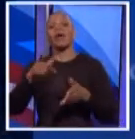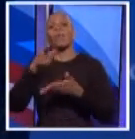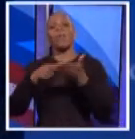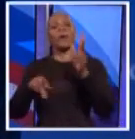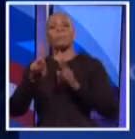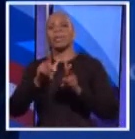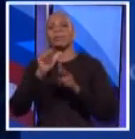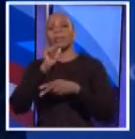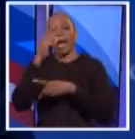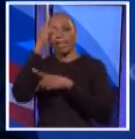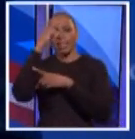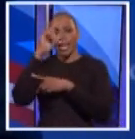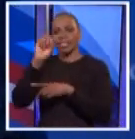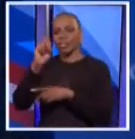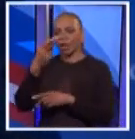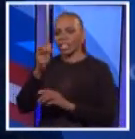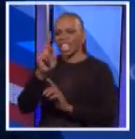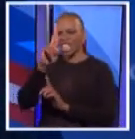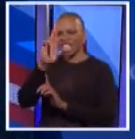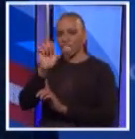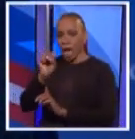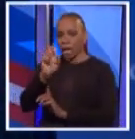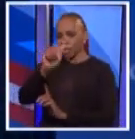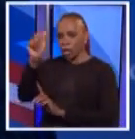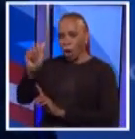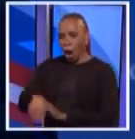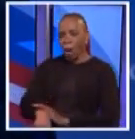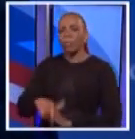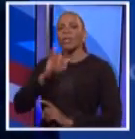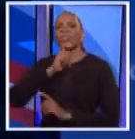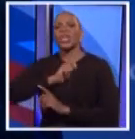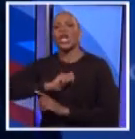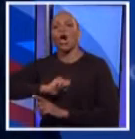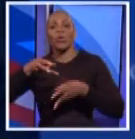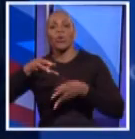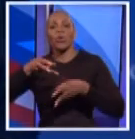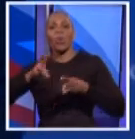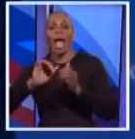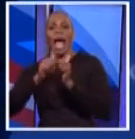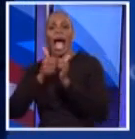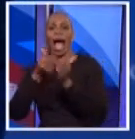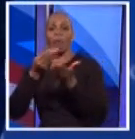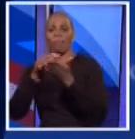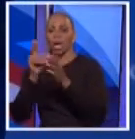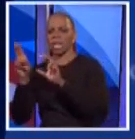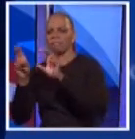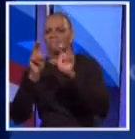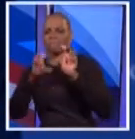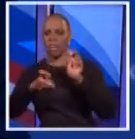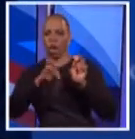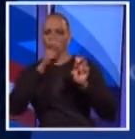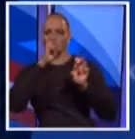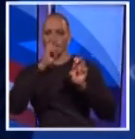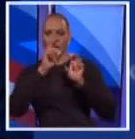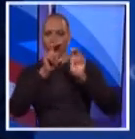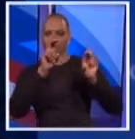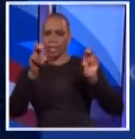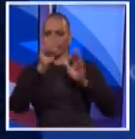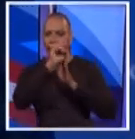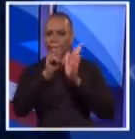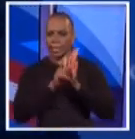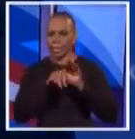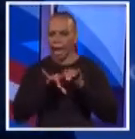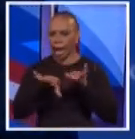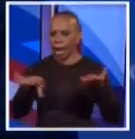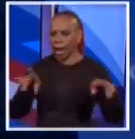was called shares up in Albany, the old-fashioned, ossified way of allocating money upon a rigid allocation across the state that